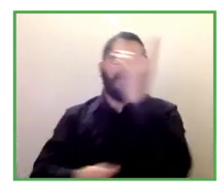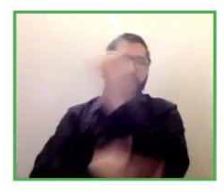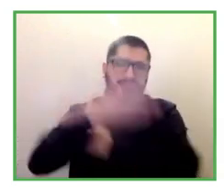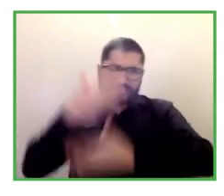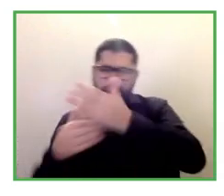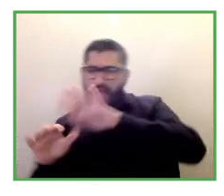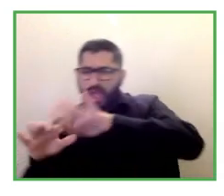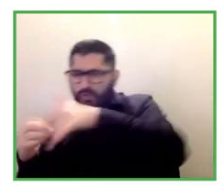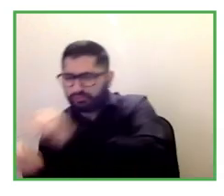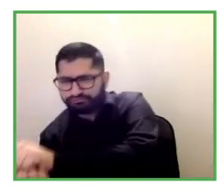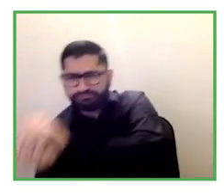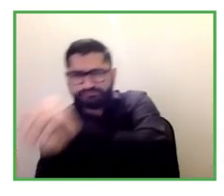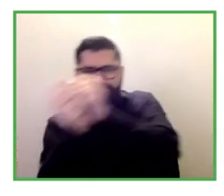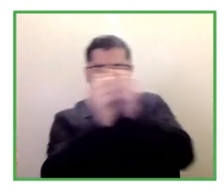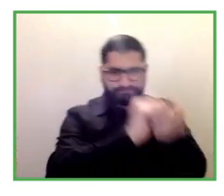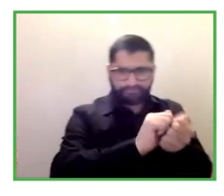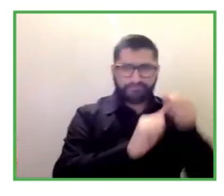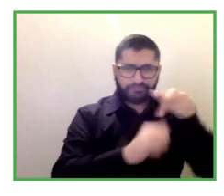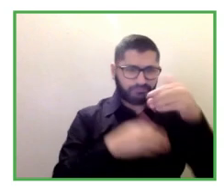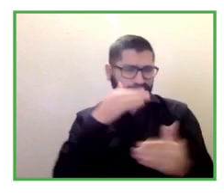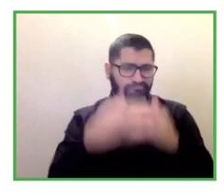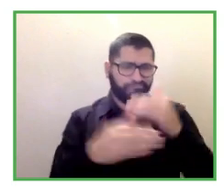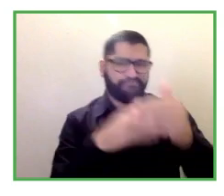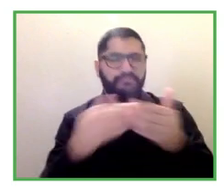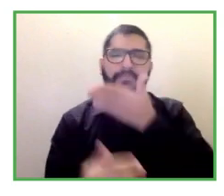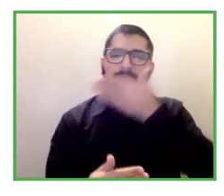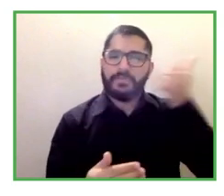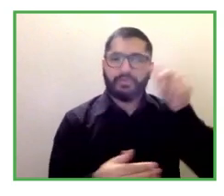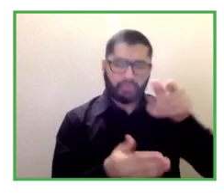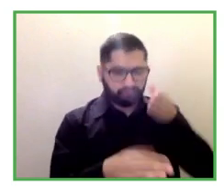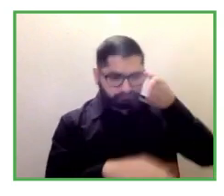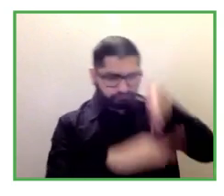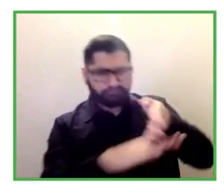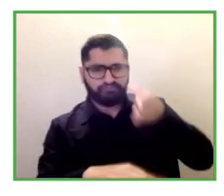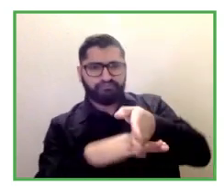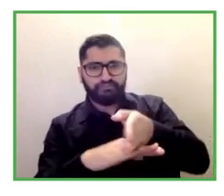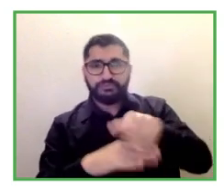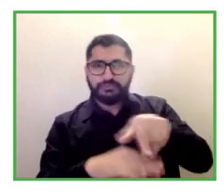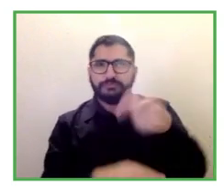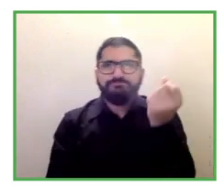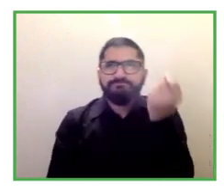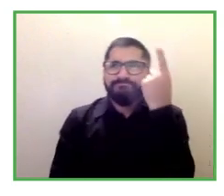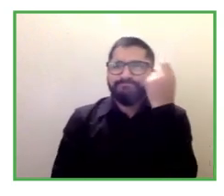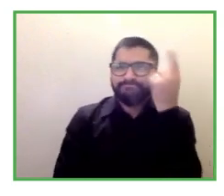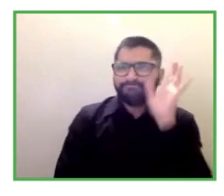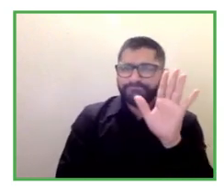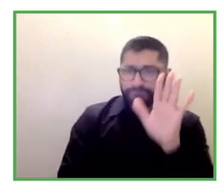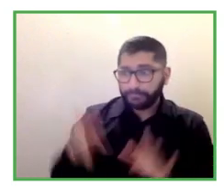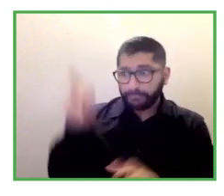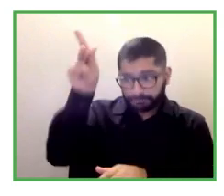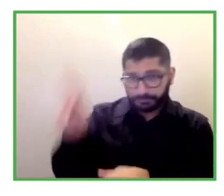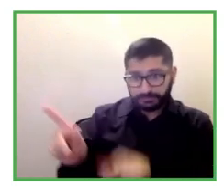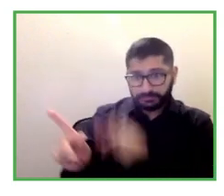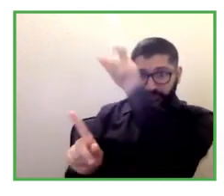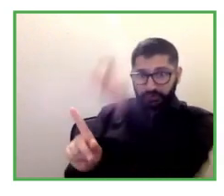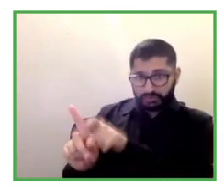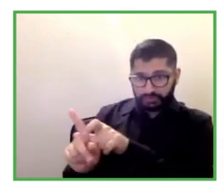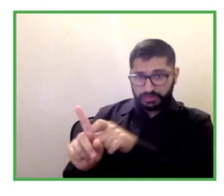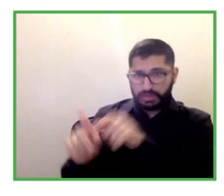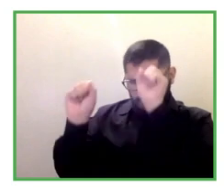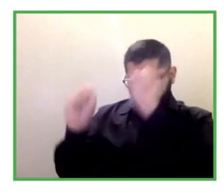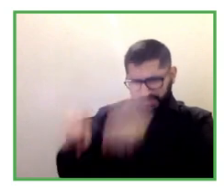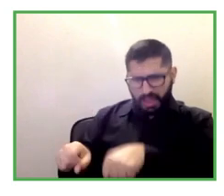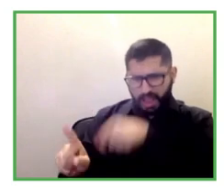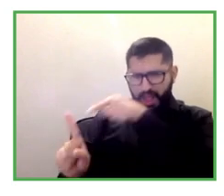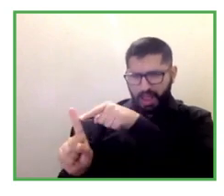that an individual might need in a workplace environment um whether that be flexibility in their work schedule or a change in the way instructions